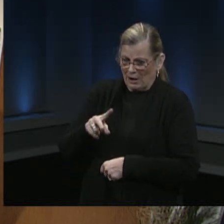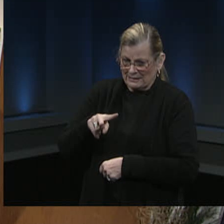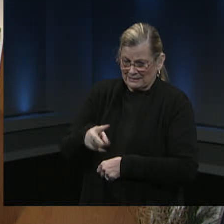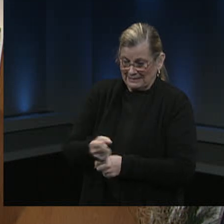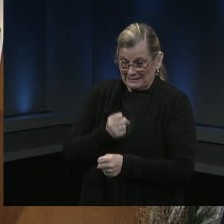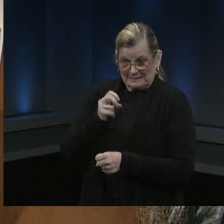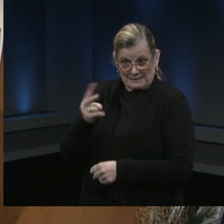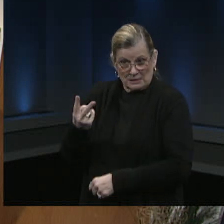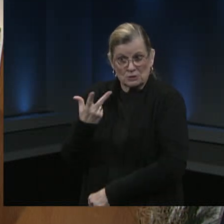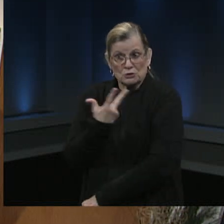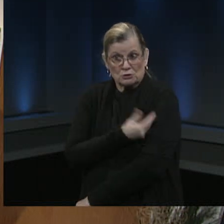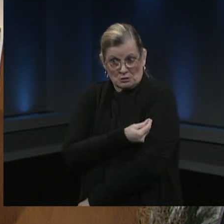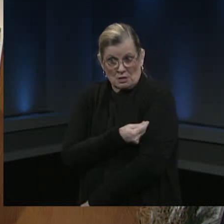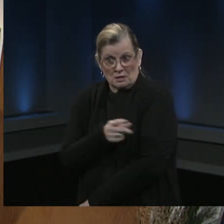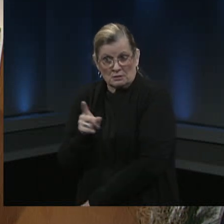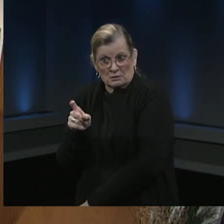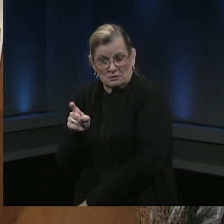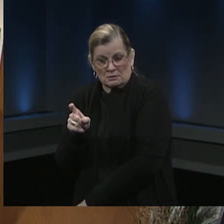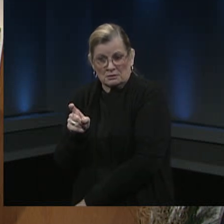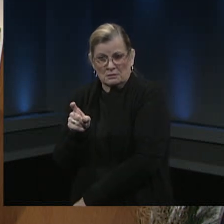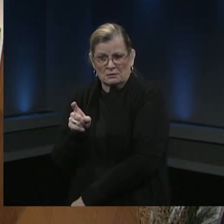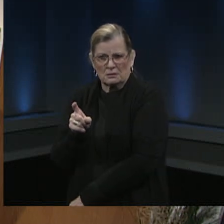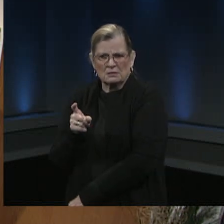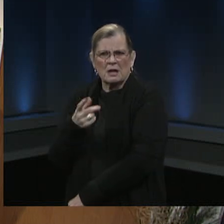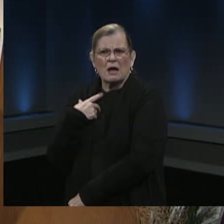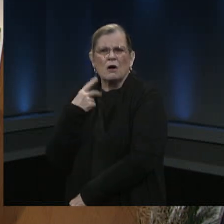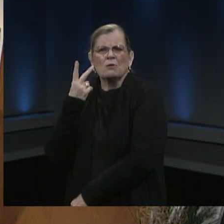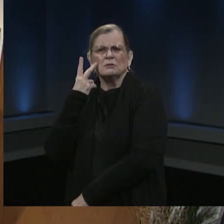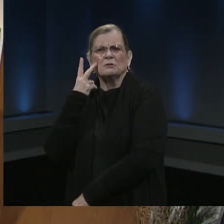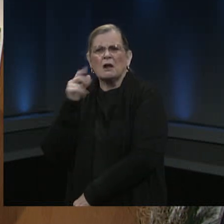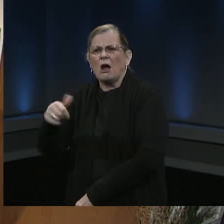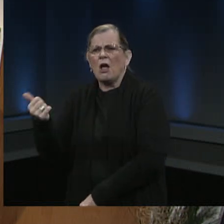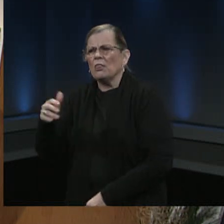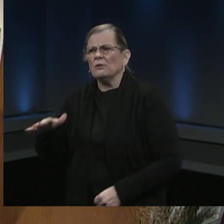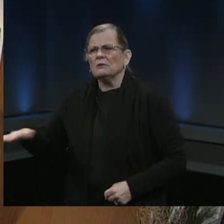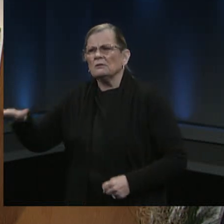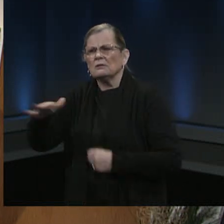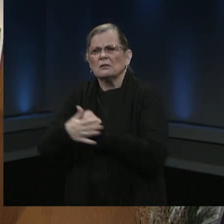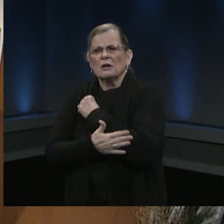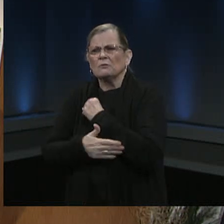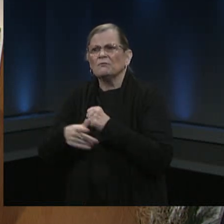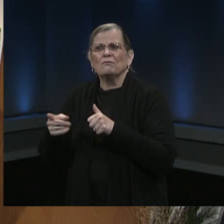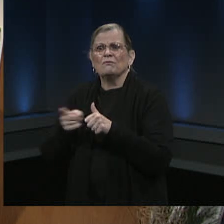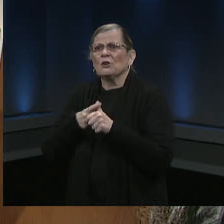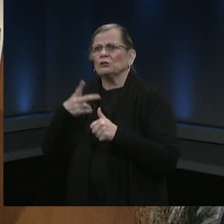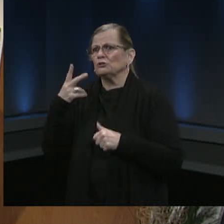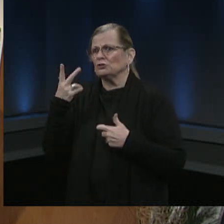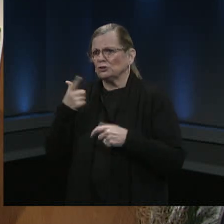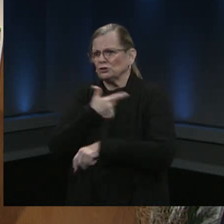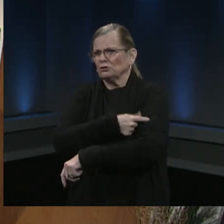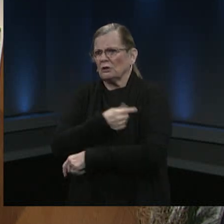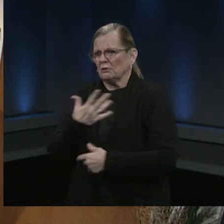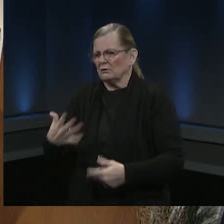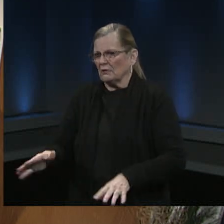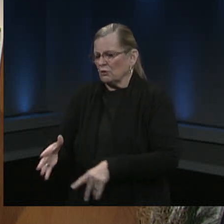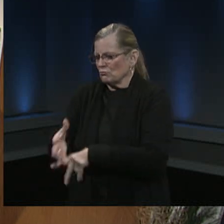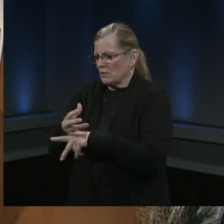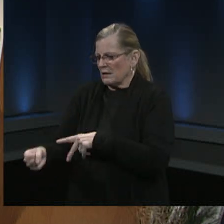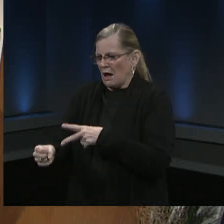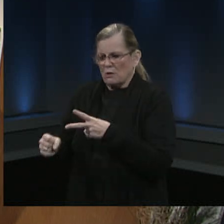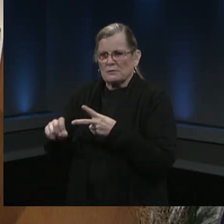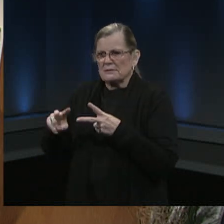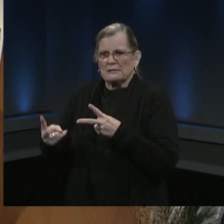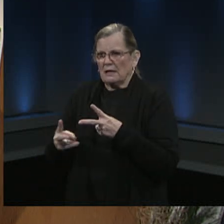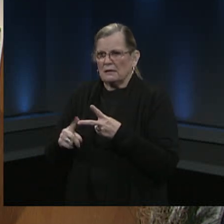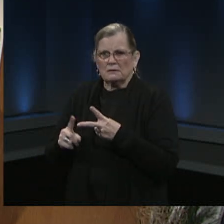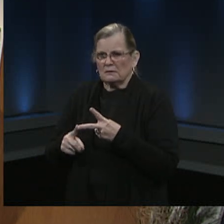seen in other countries, because of poor planning, people get the first dose, but then they run out of enough for people to get the second